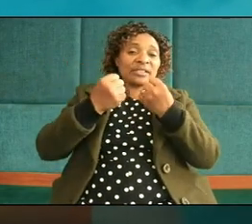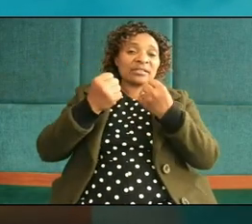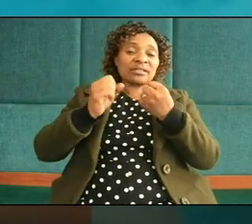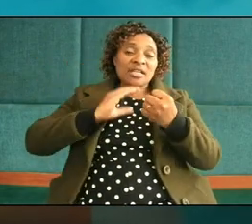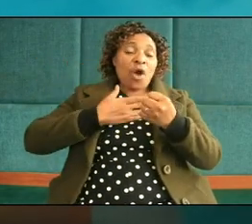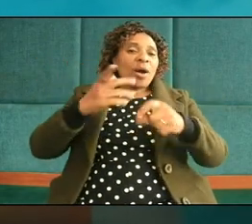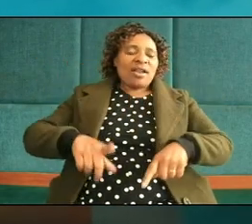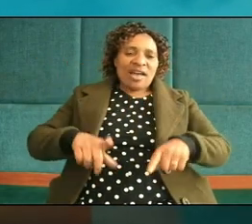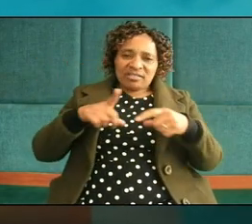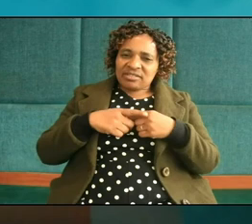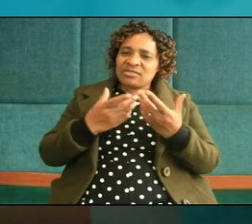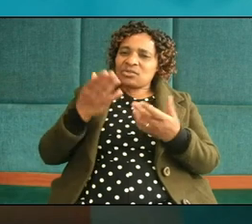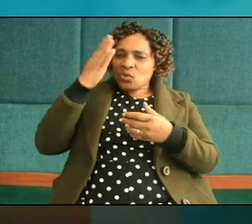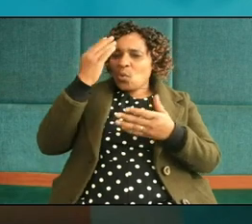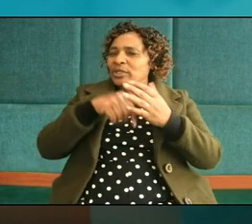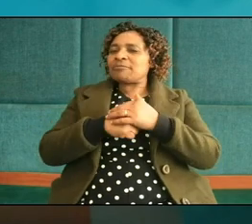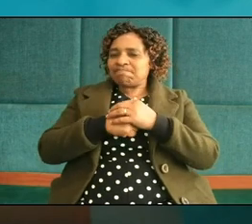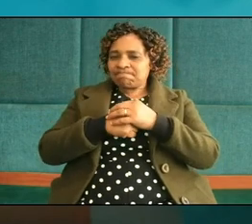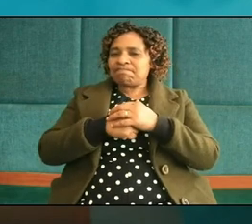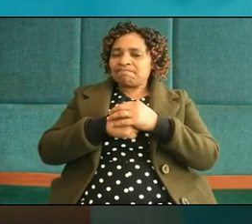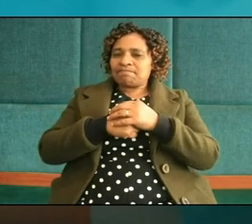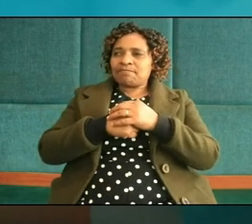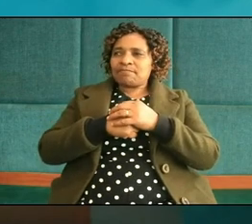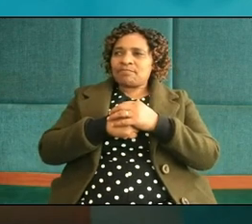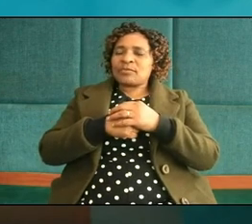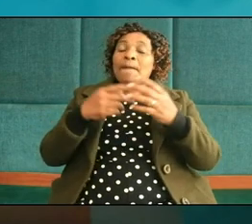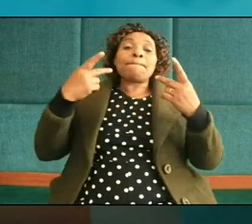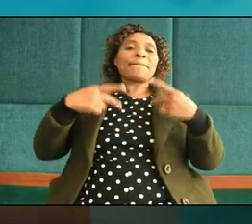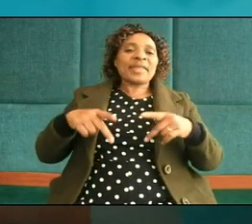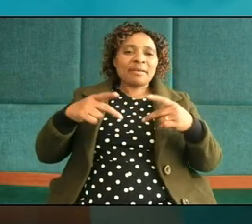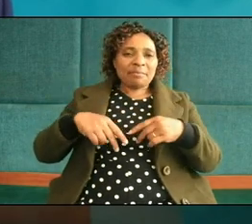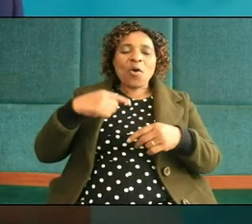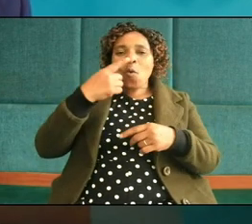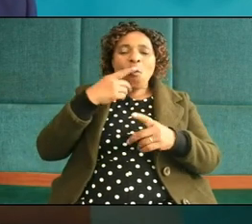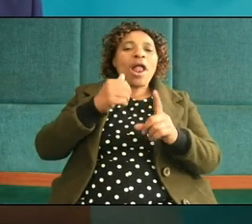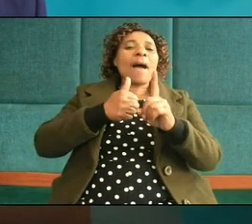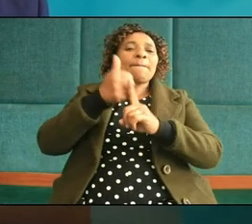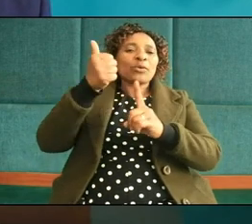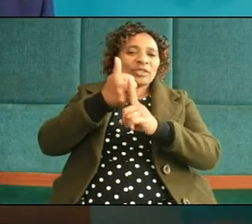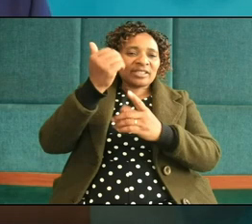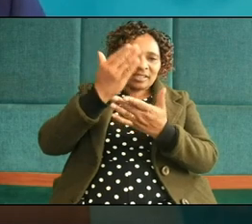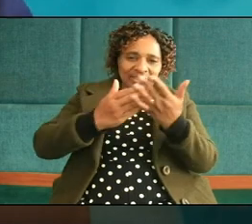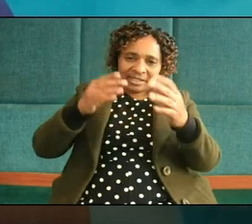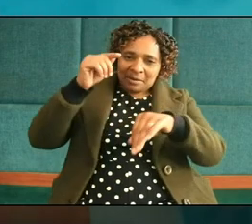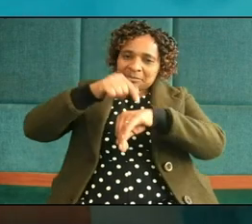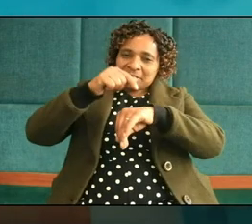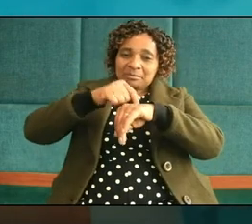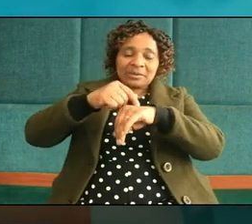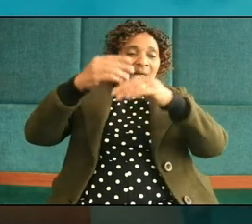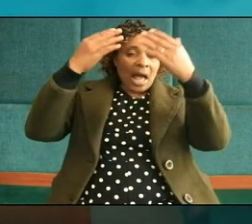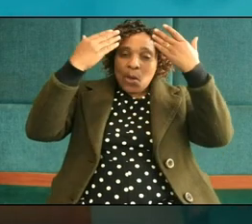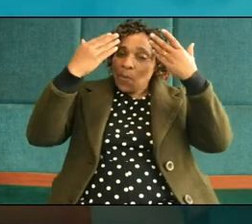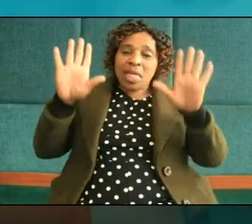lives you know what people who are abused sometimes they don't